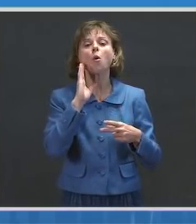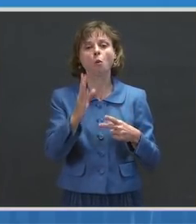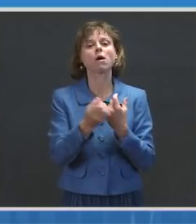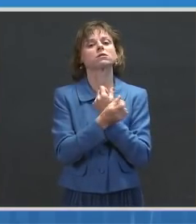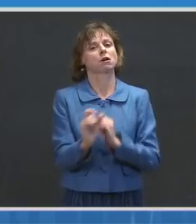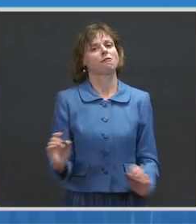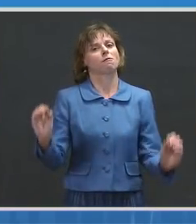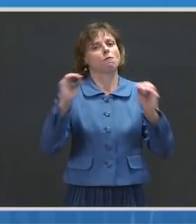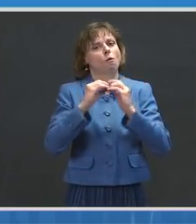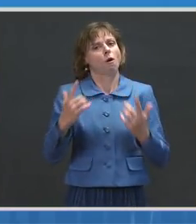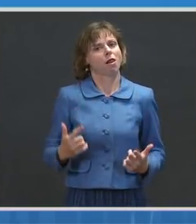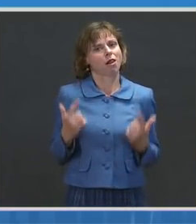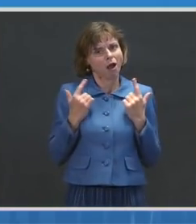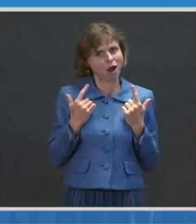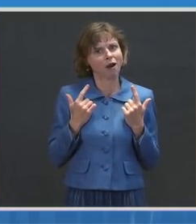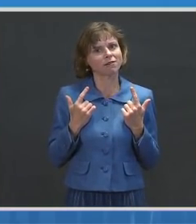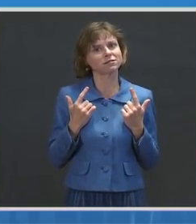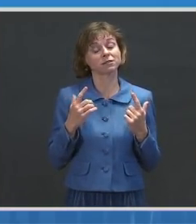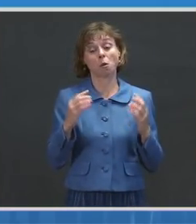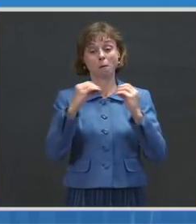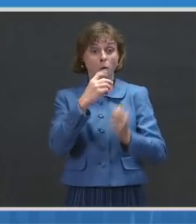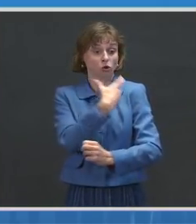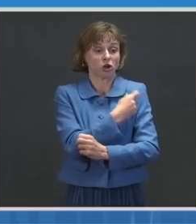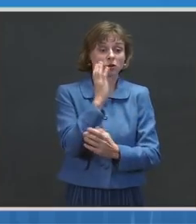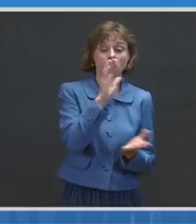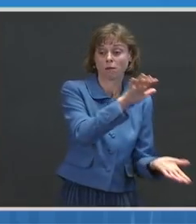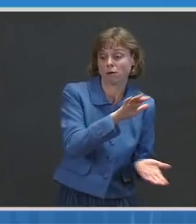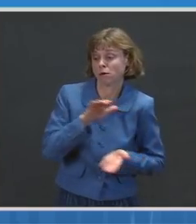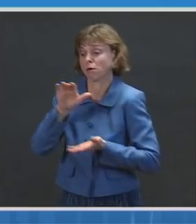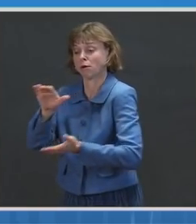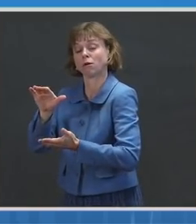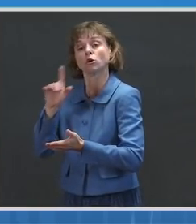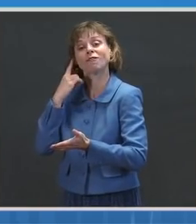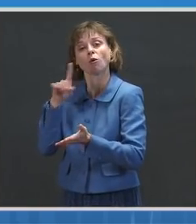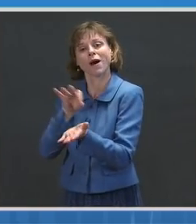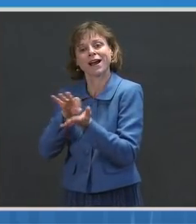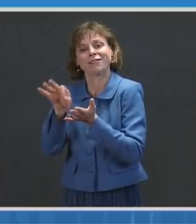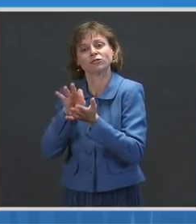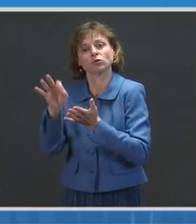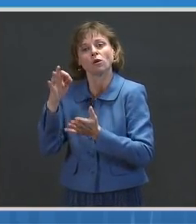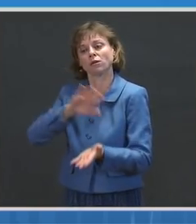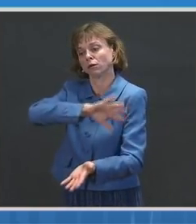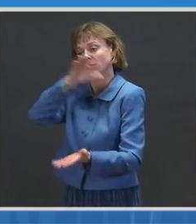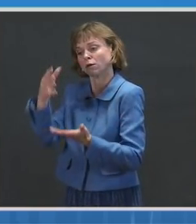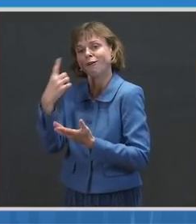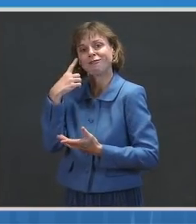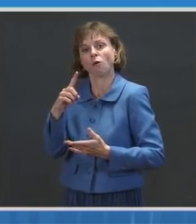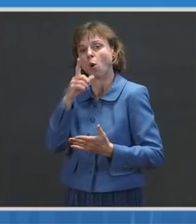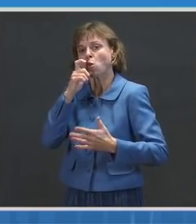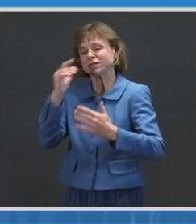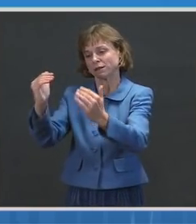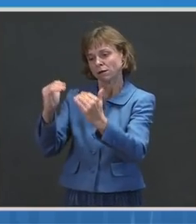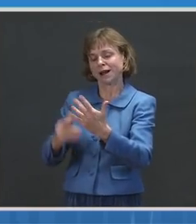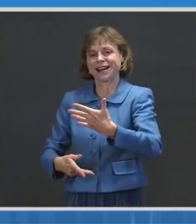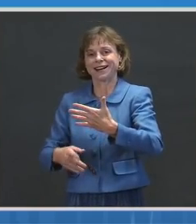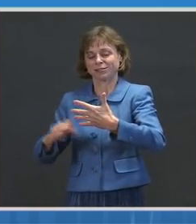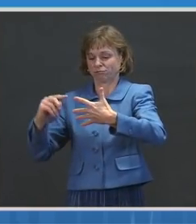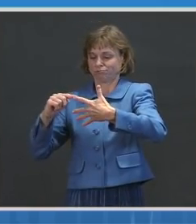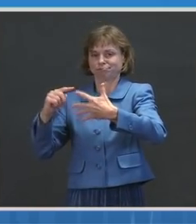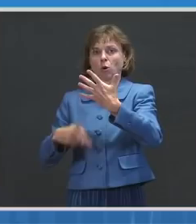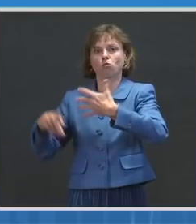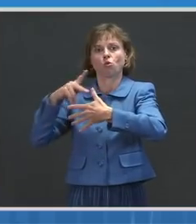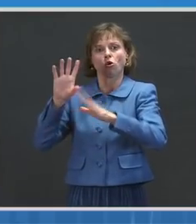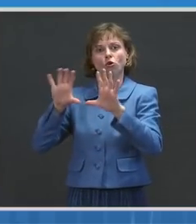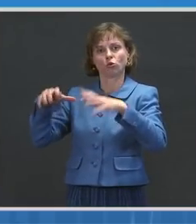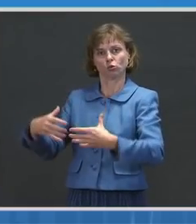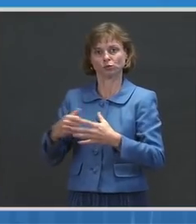can be moved into the inventory for the next priority groups. And in total, of the over 40 million doses